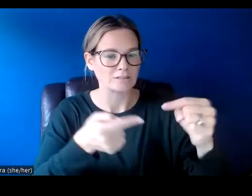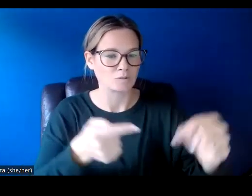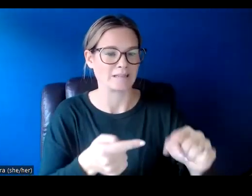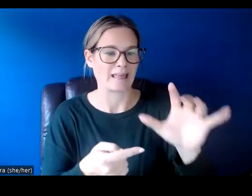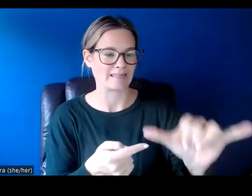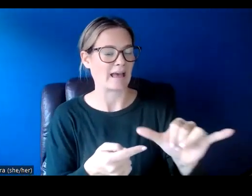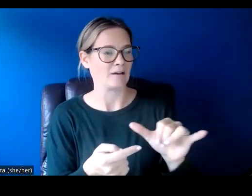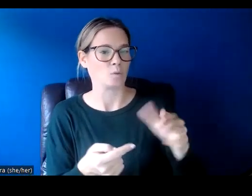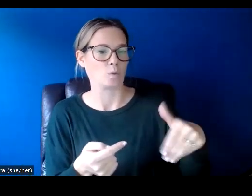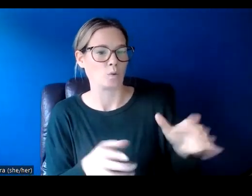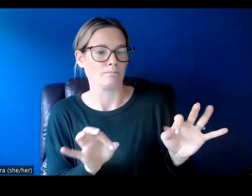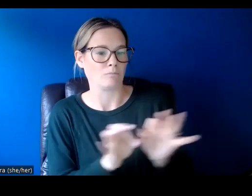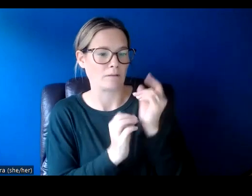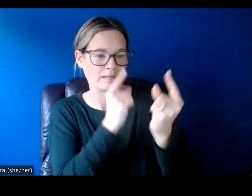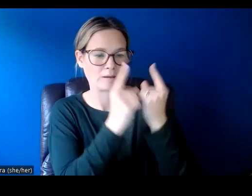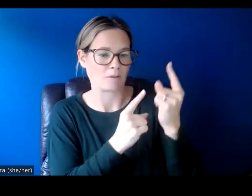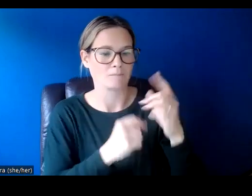that are really important to think about here.